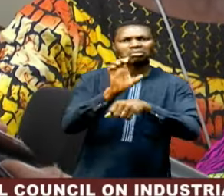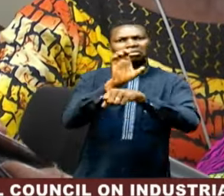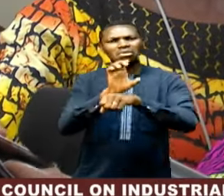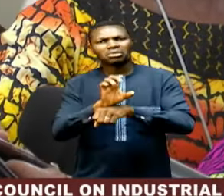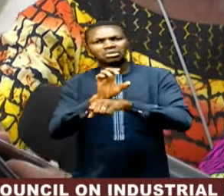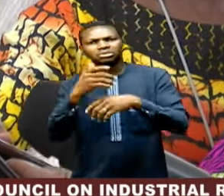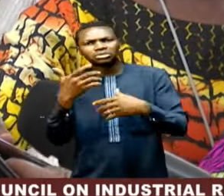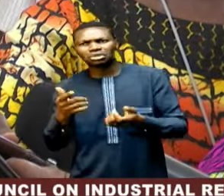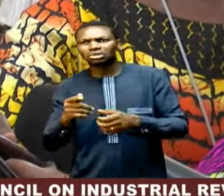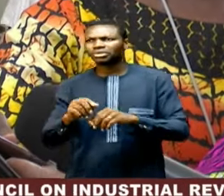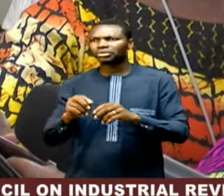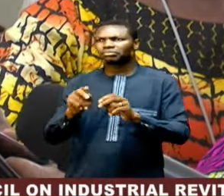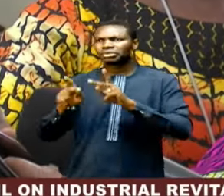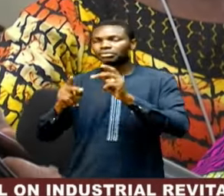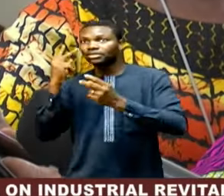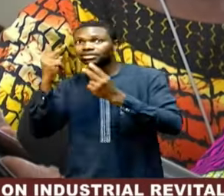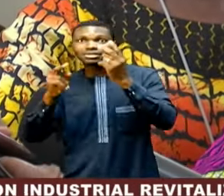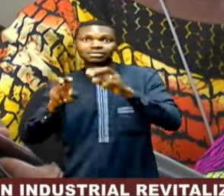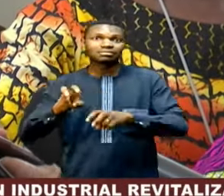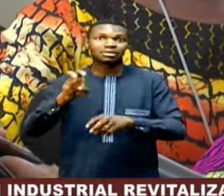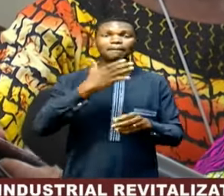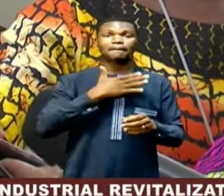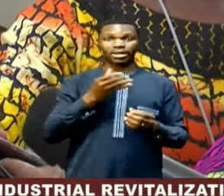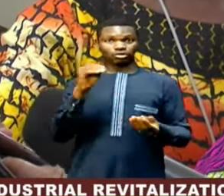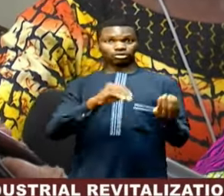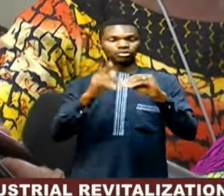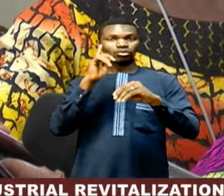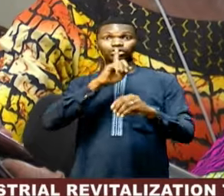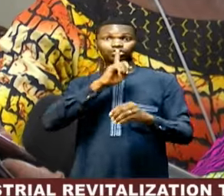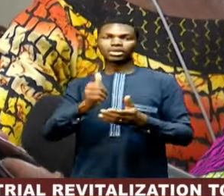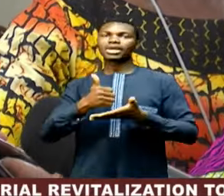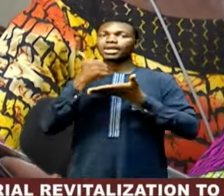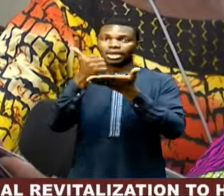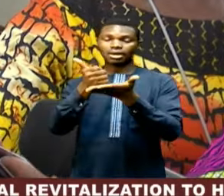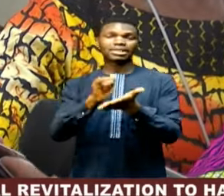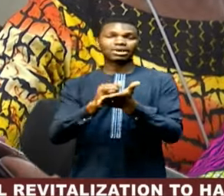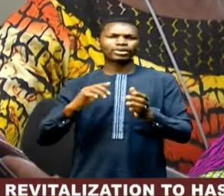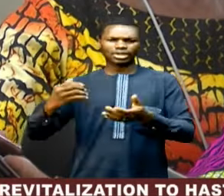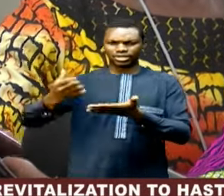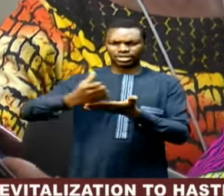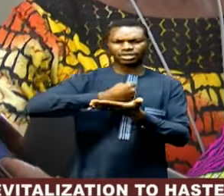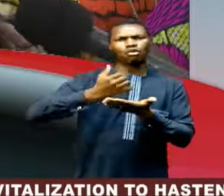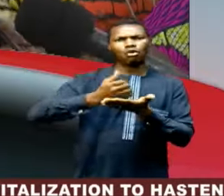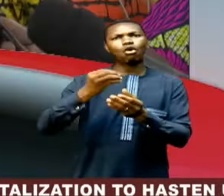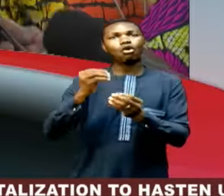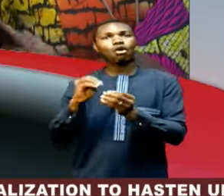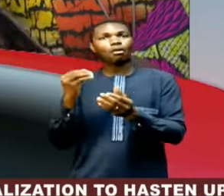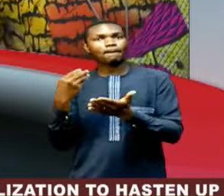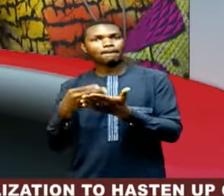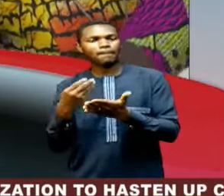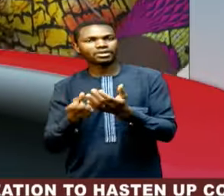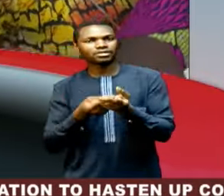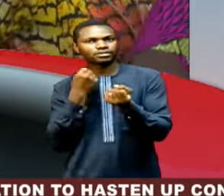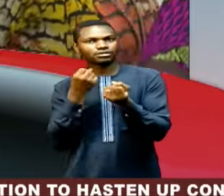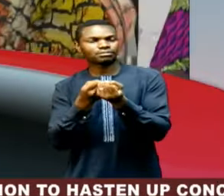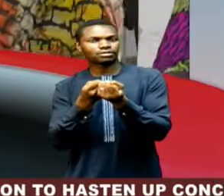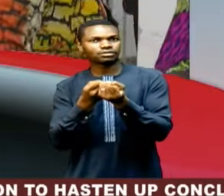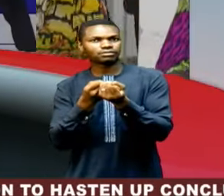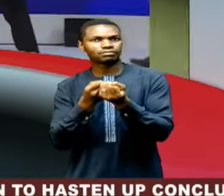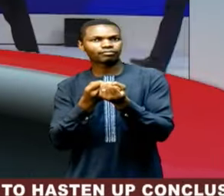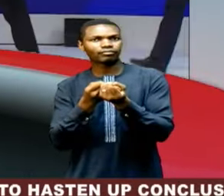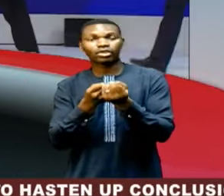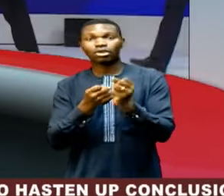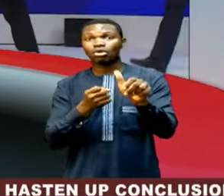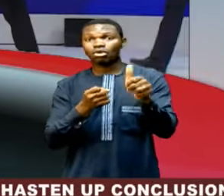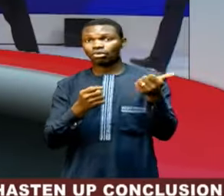my contribution will really help in making sure that our revenues are showed up. To other issues,